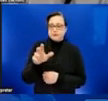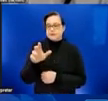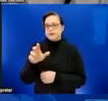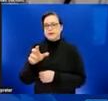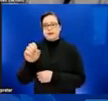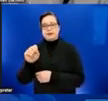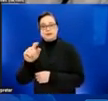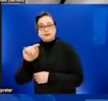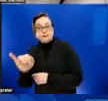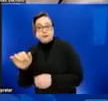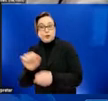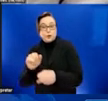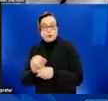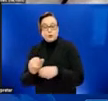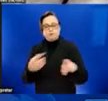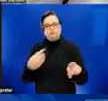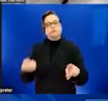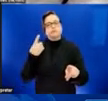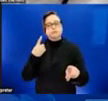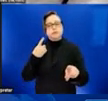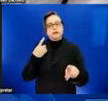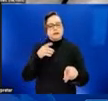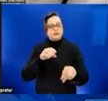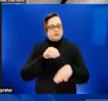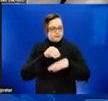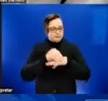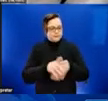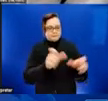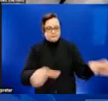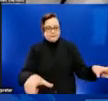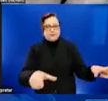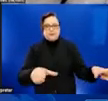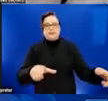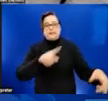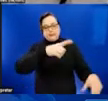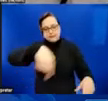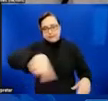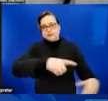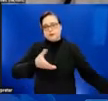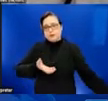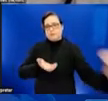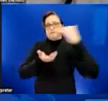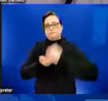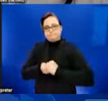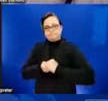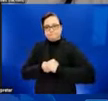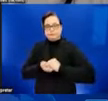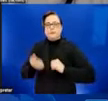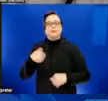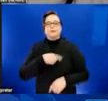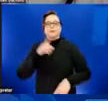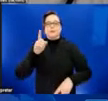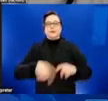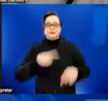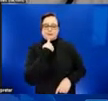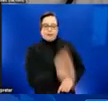affected populations are our partners in the response and as such must avoid telling them what to do over